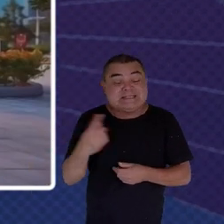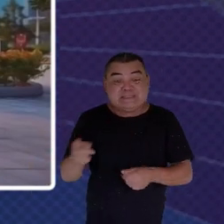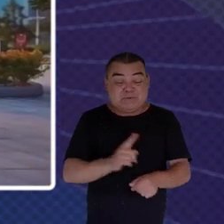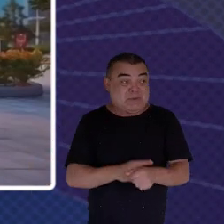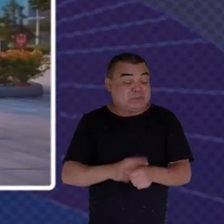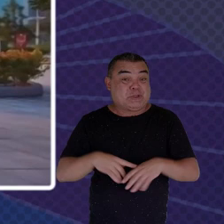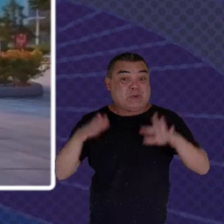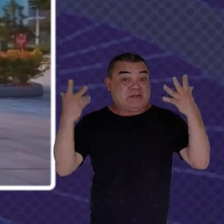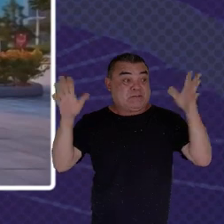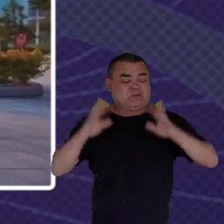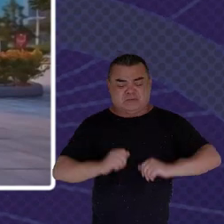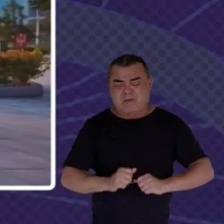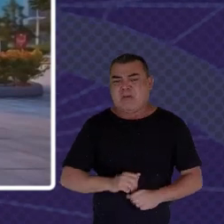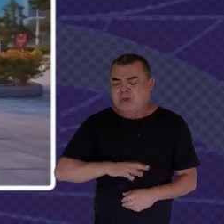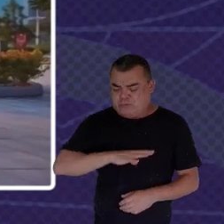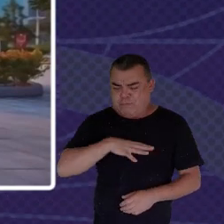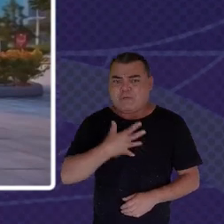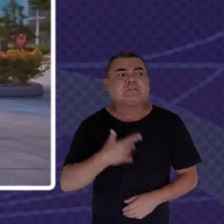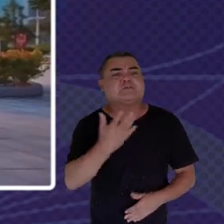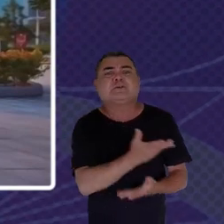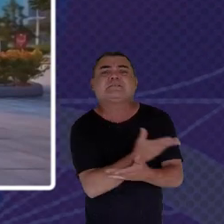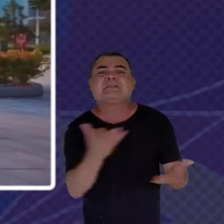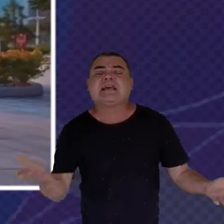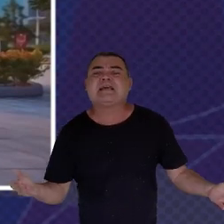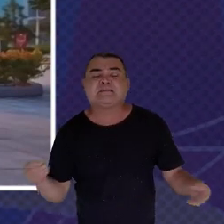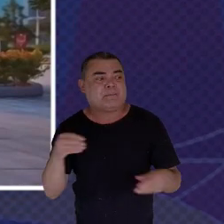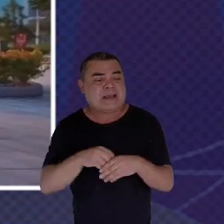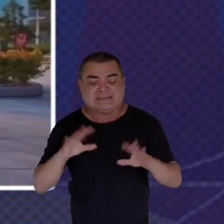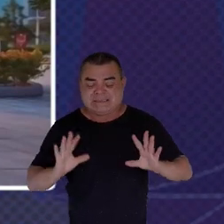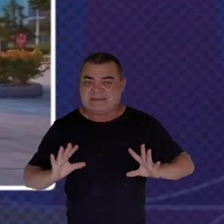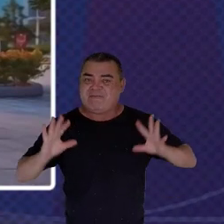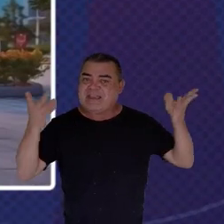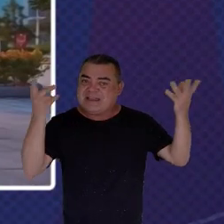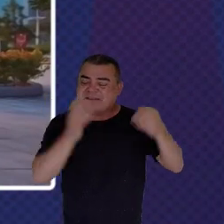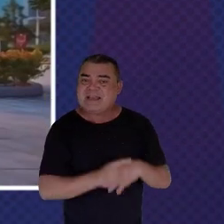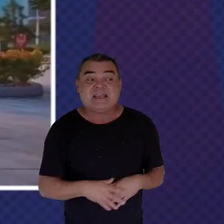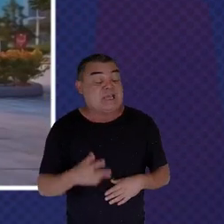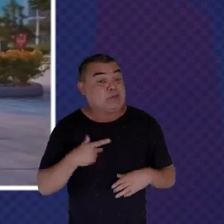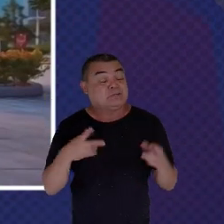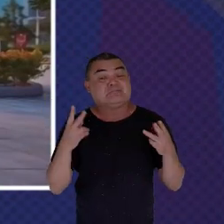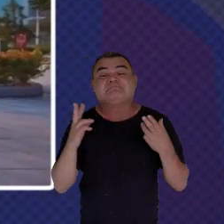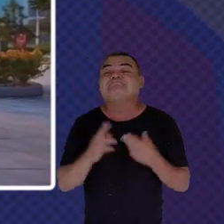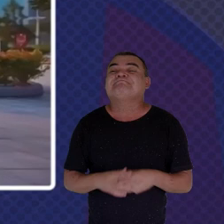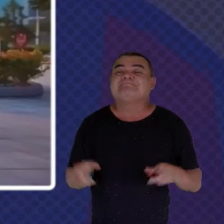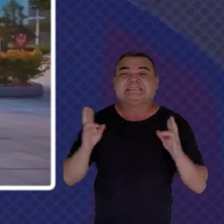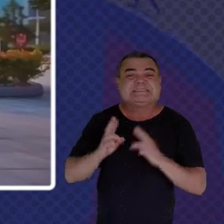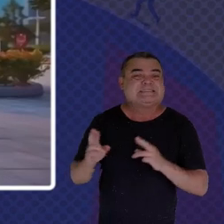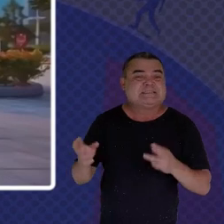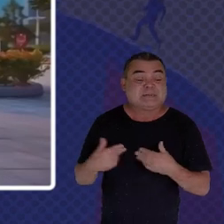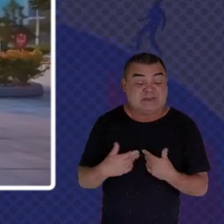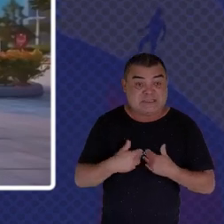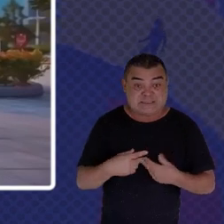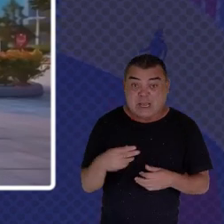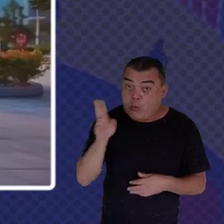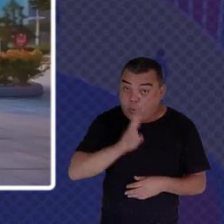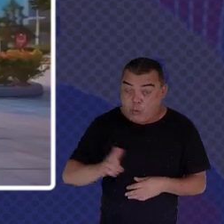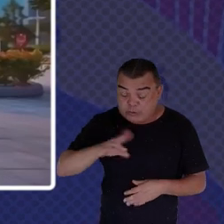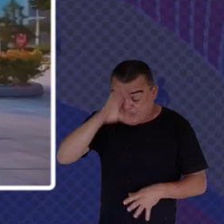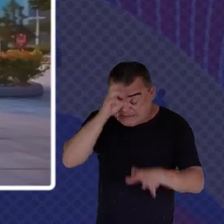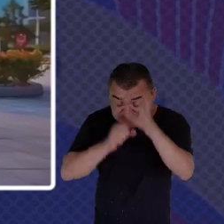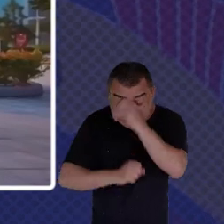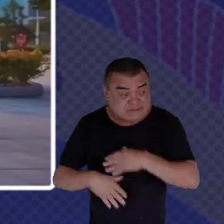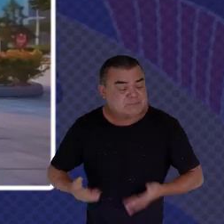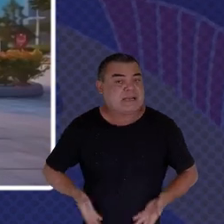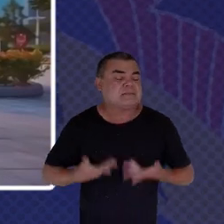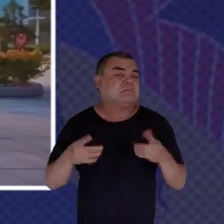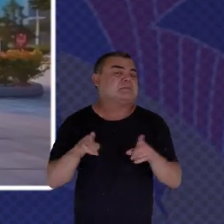being, you know, part of this event I hope that it's a really useful time of learning And a mutual inspiration So I'm sending you greetings